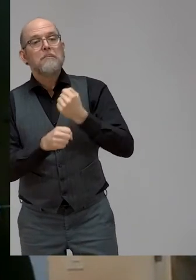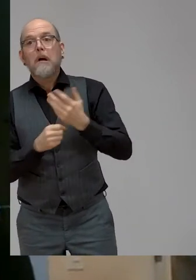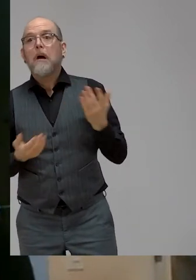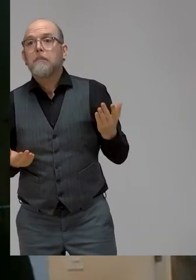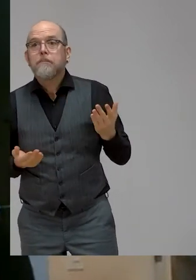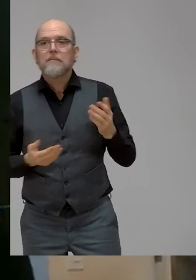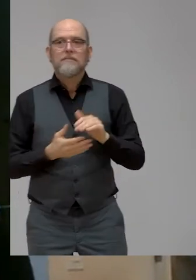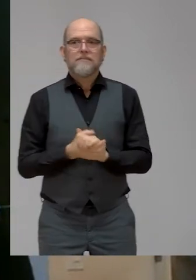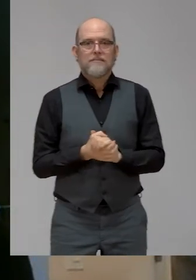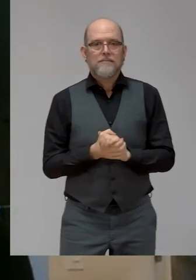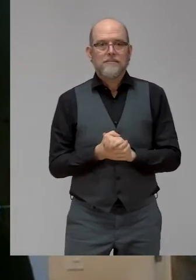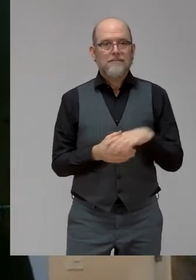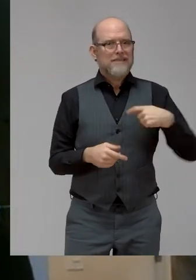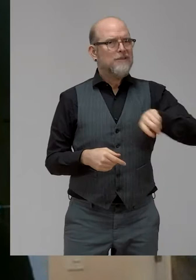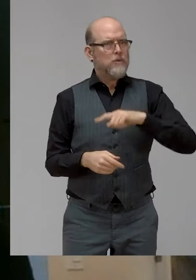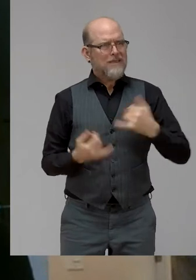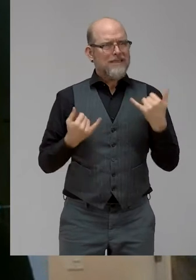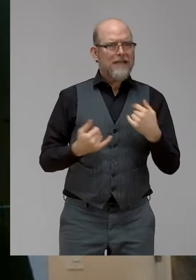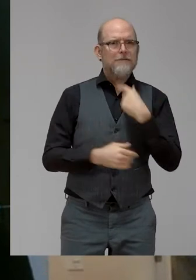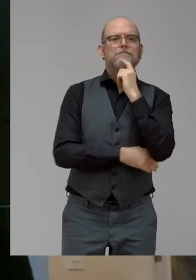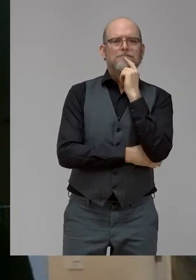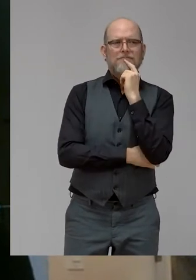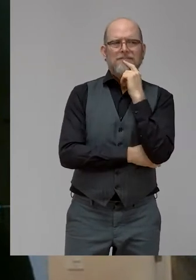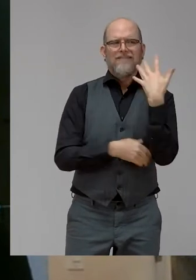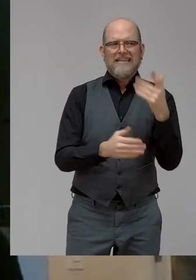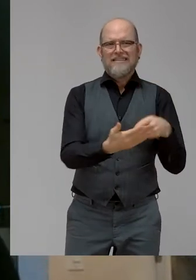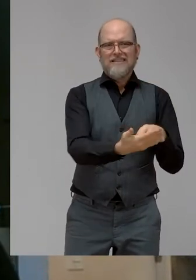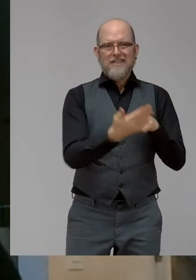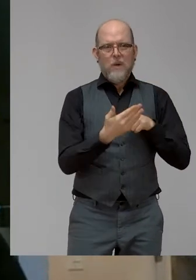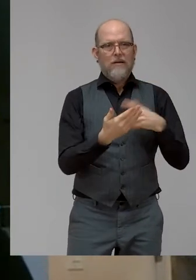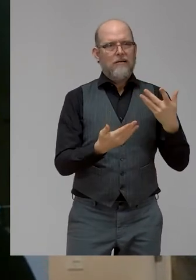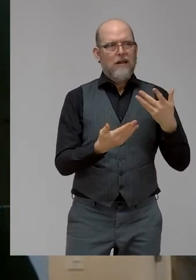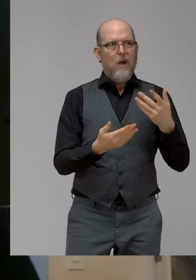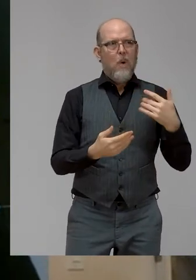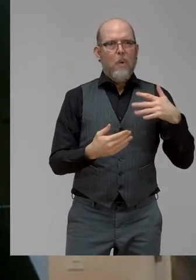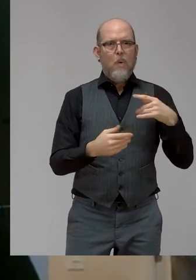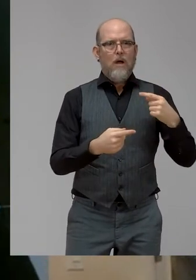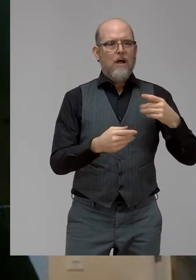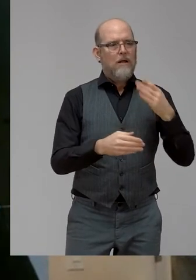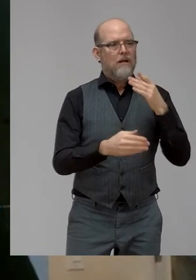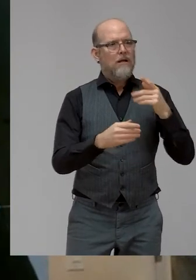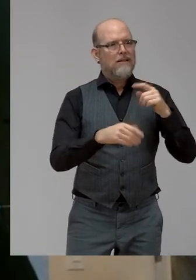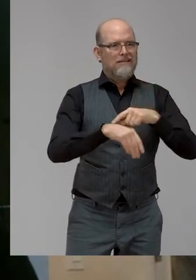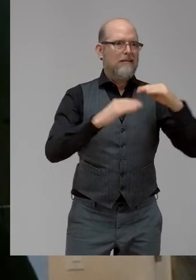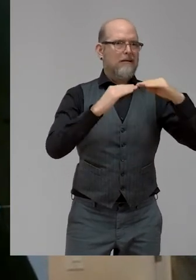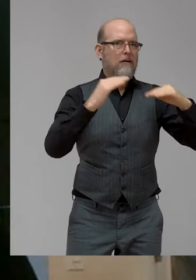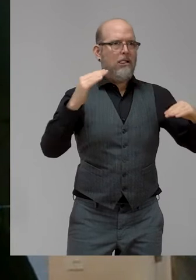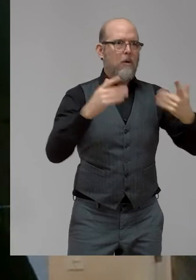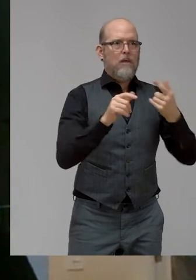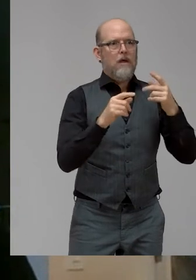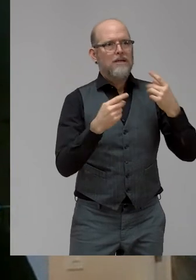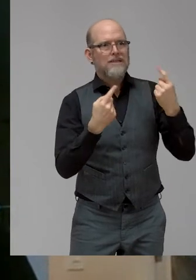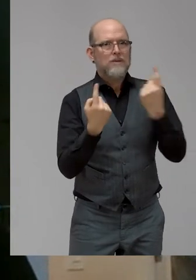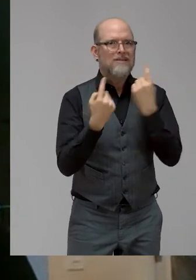most importantly uncovered the stark inequalities that exist in terms of who has access to ICT and